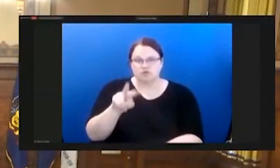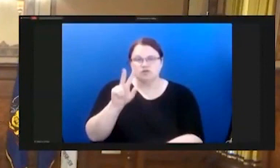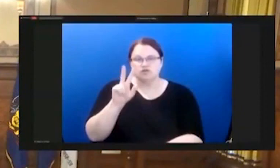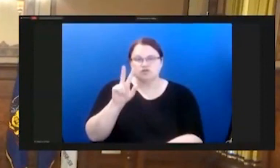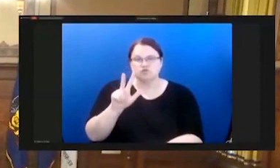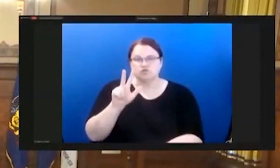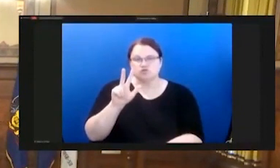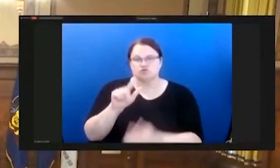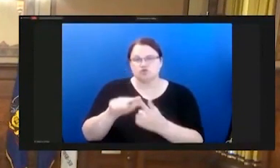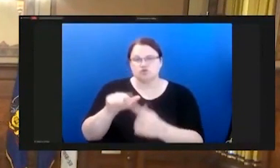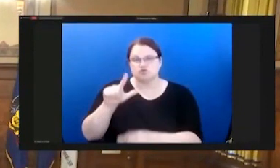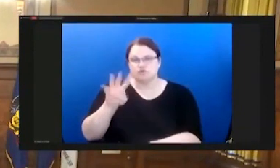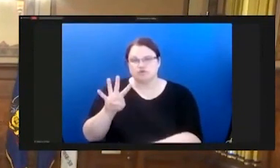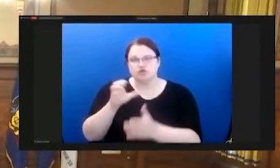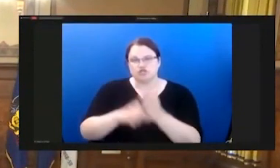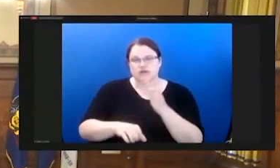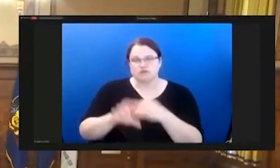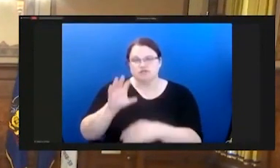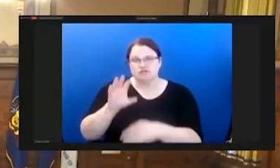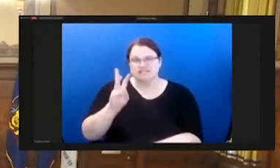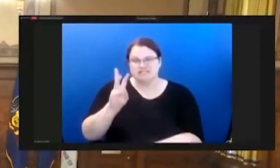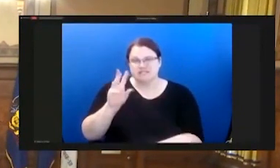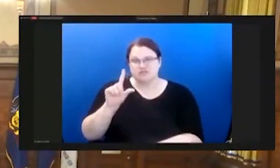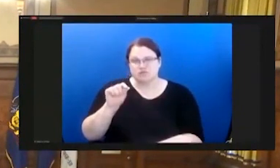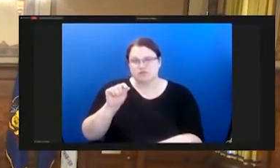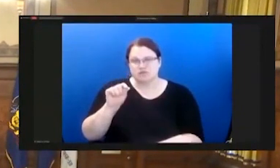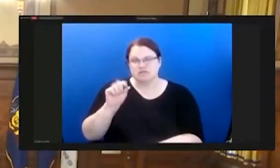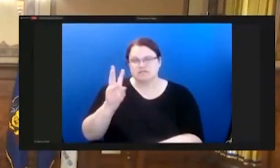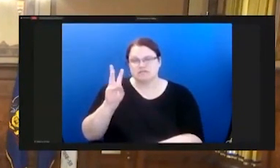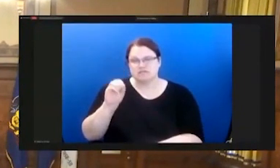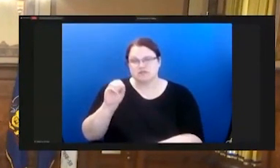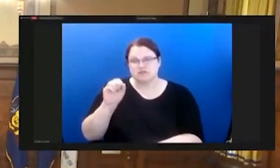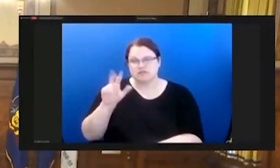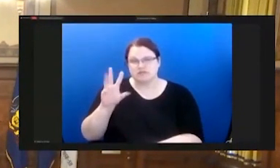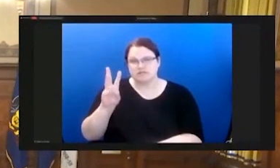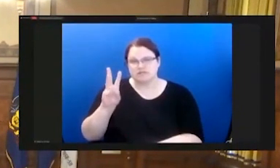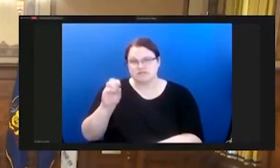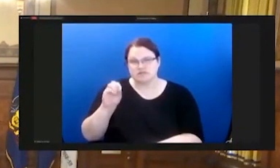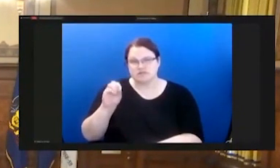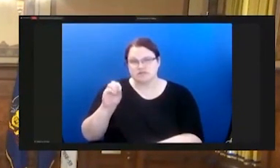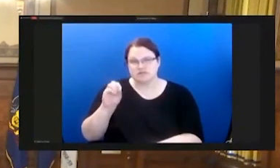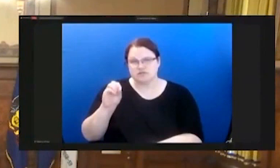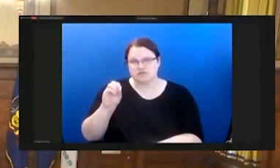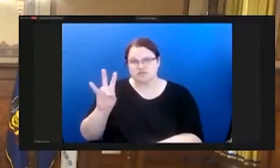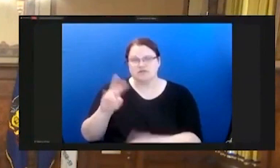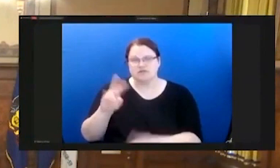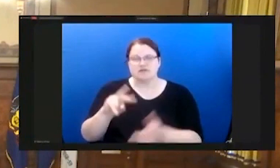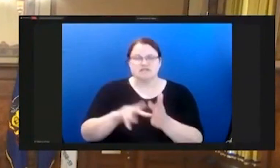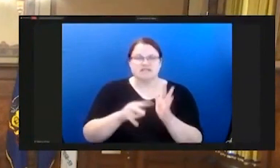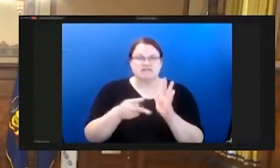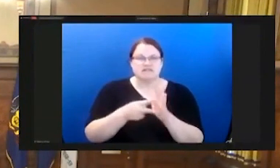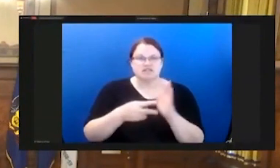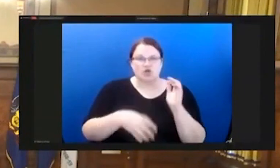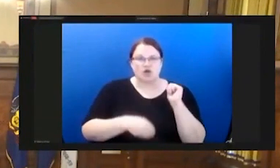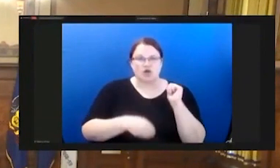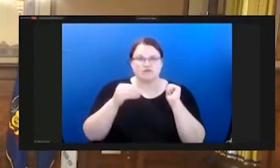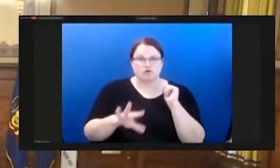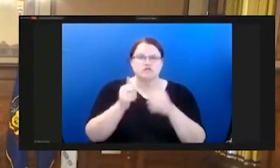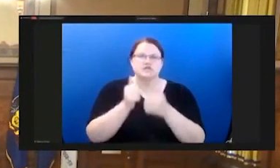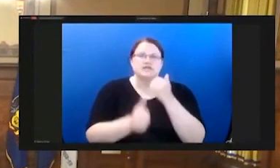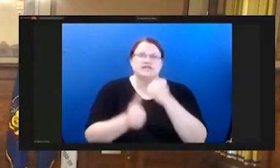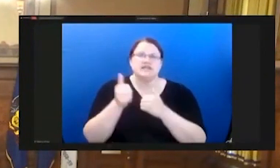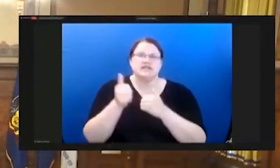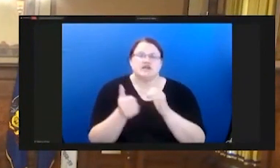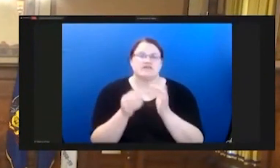Type 6, Chapter 620, 603, and 607. The definition of abortion in each of those documents